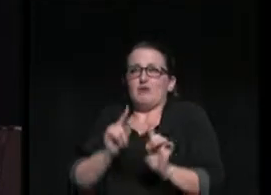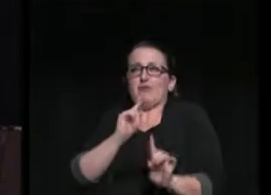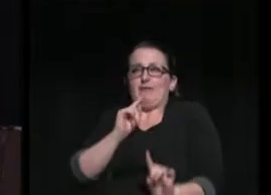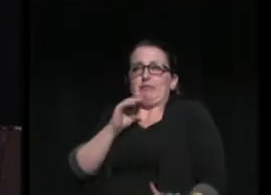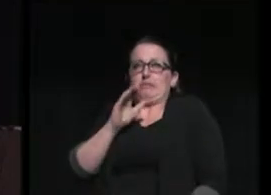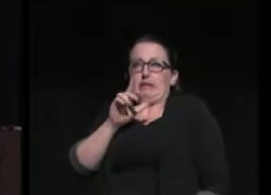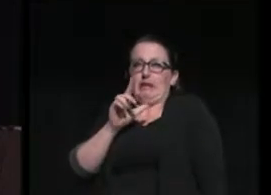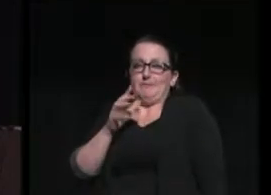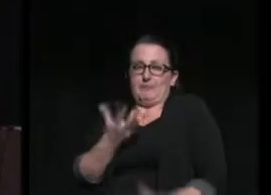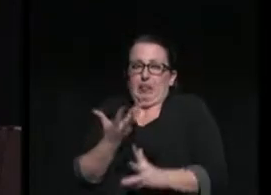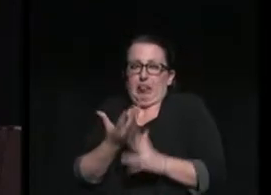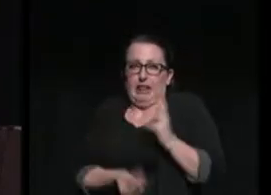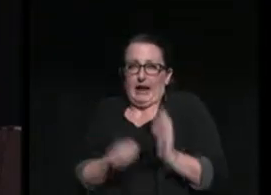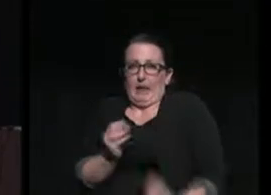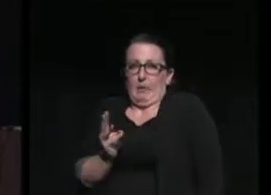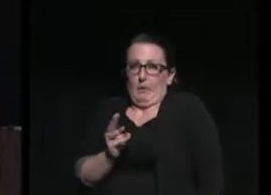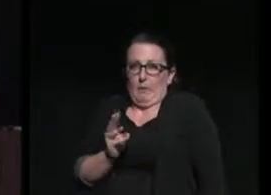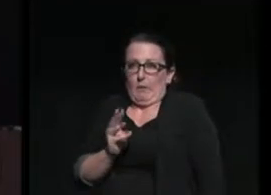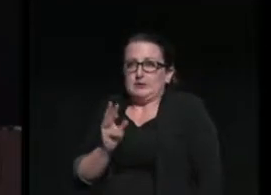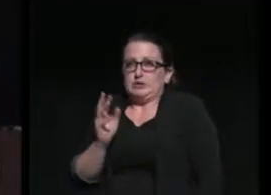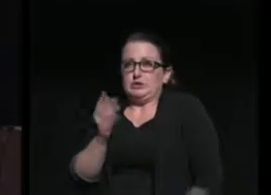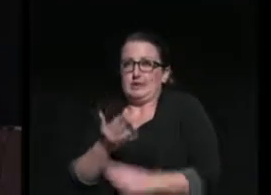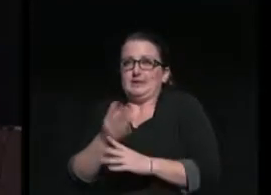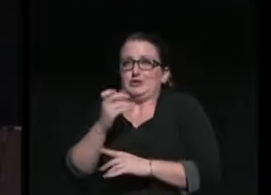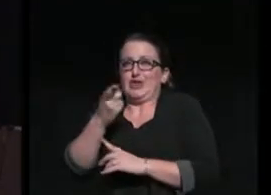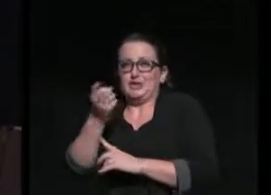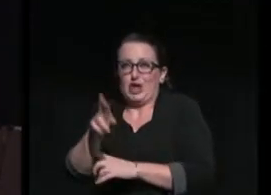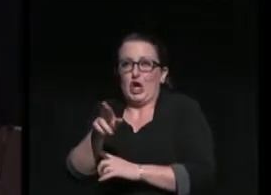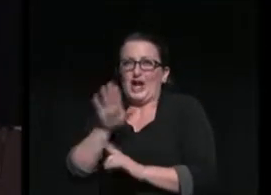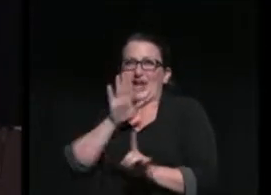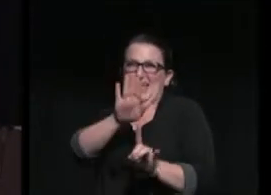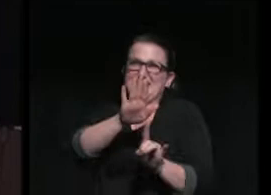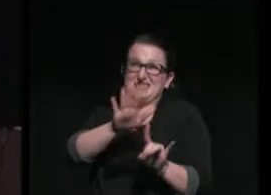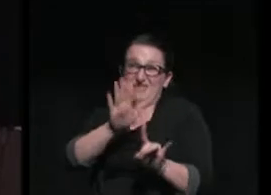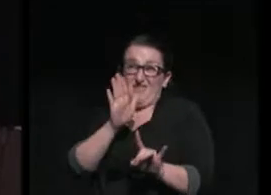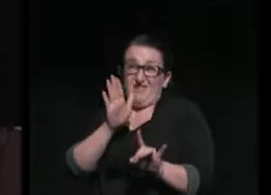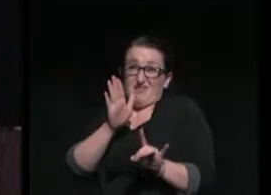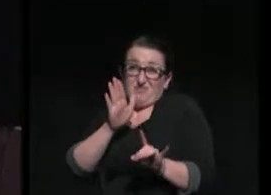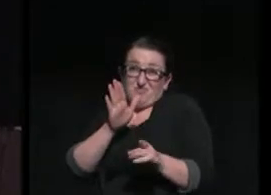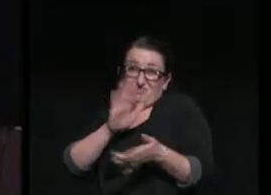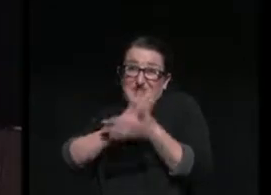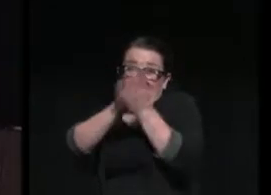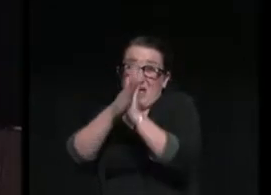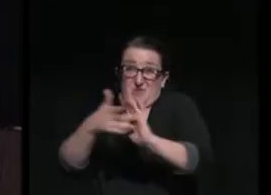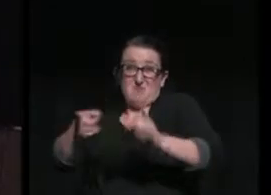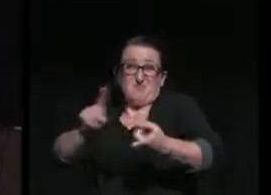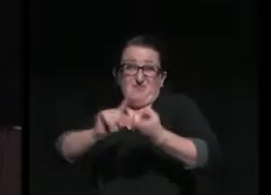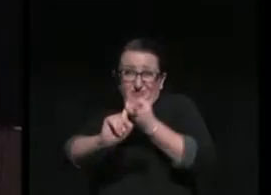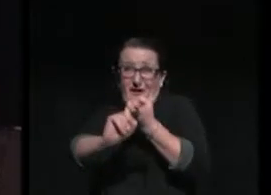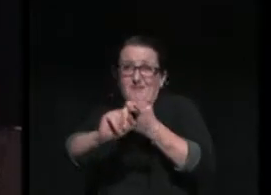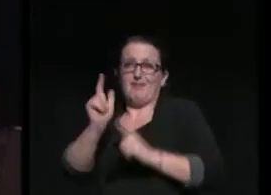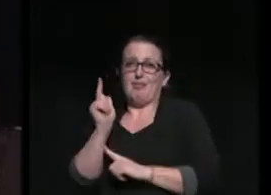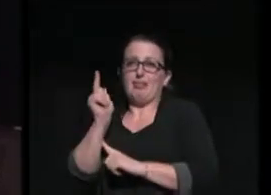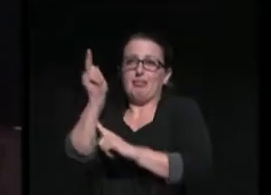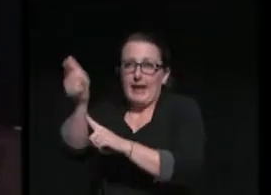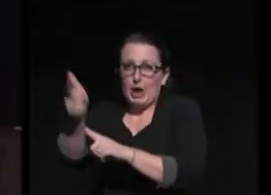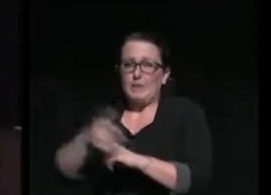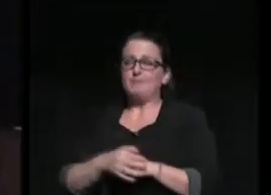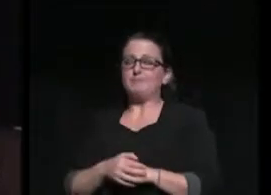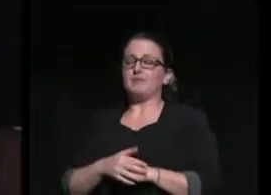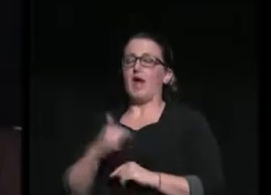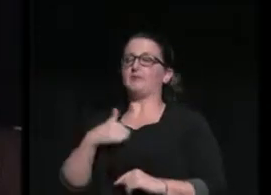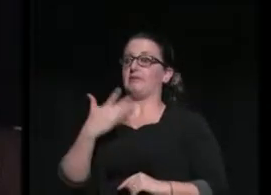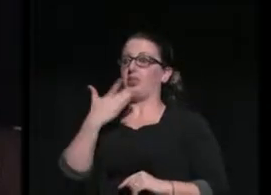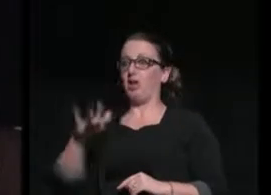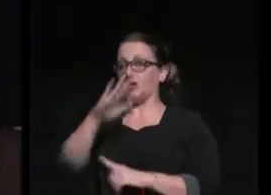Helmut Schmidt, who, as fate would have it, would actually become a close friend of mine later in life. I'm just very lucky he never